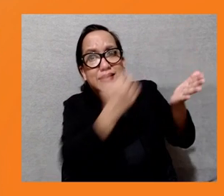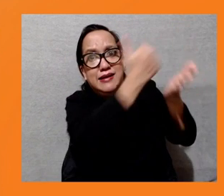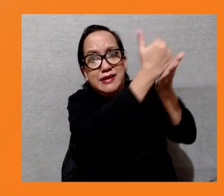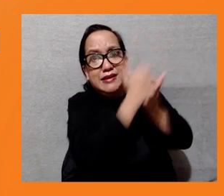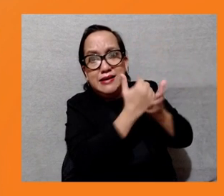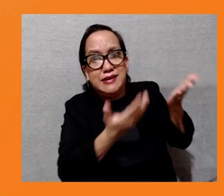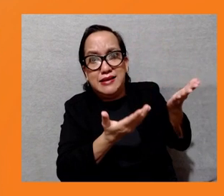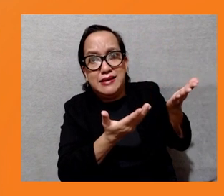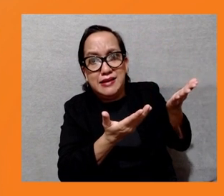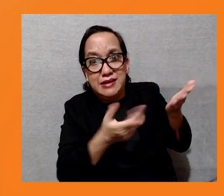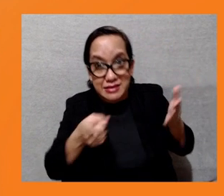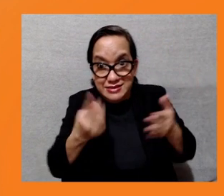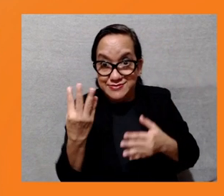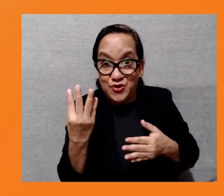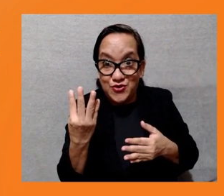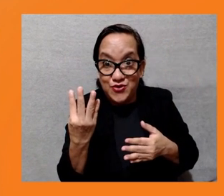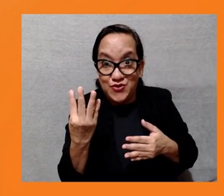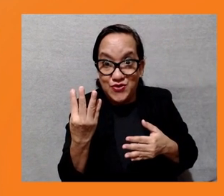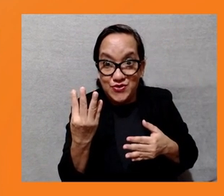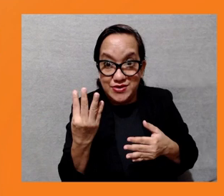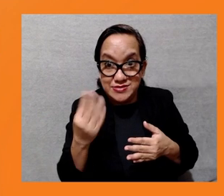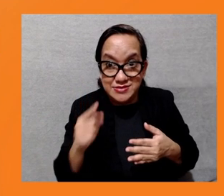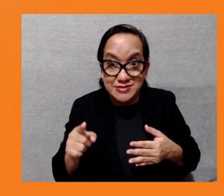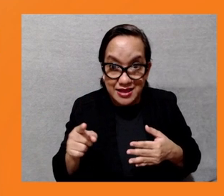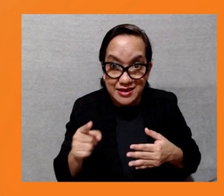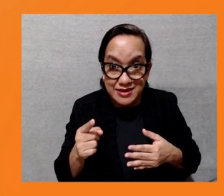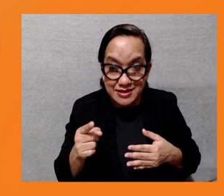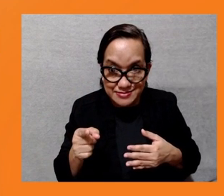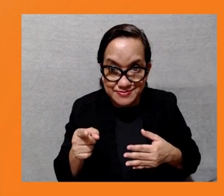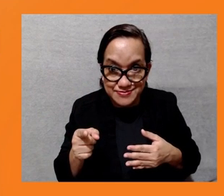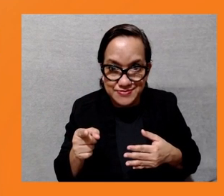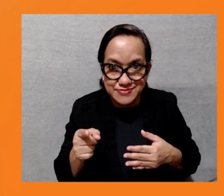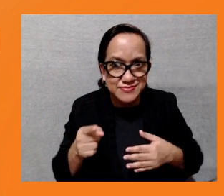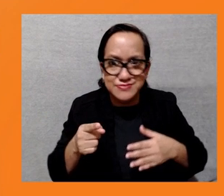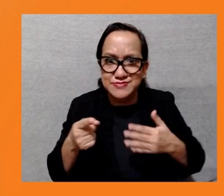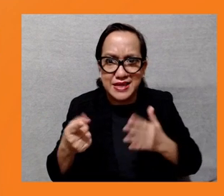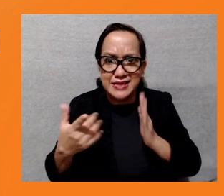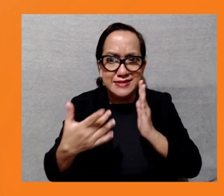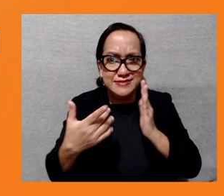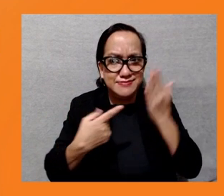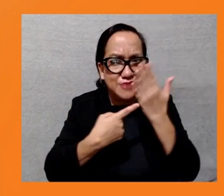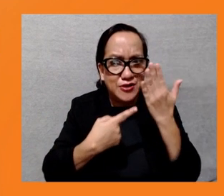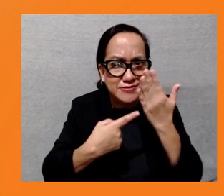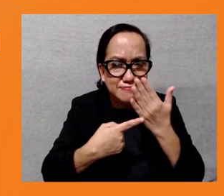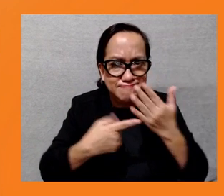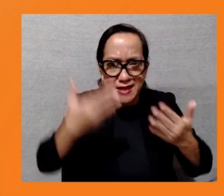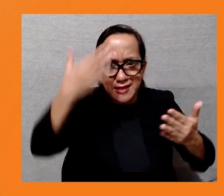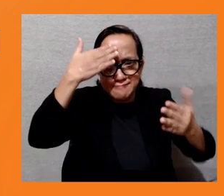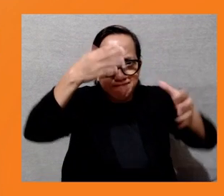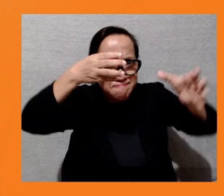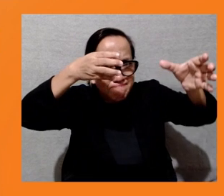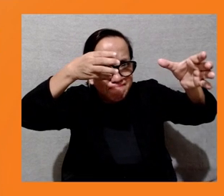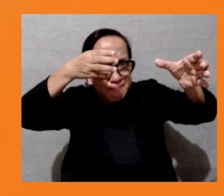of the KEIIP, which is Maxco Engineering, nor from the main contractor for the job, which is Ed Saniti, JPP,